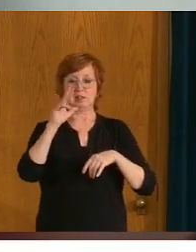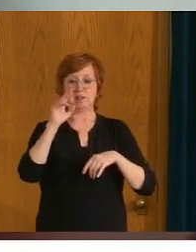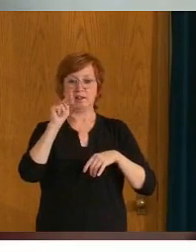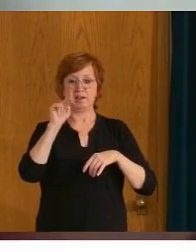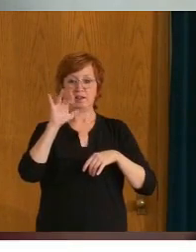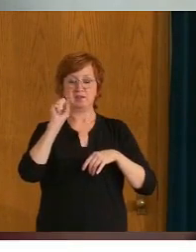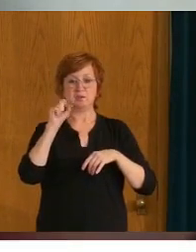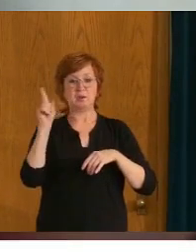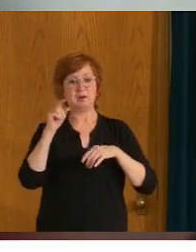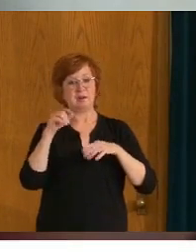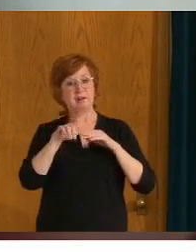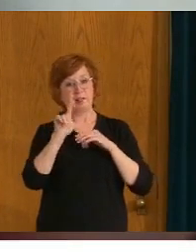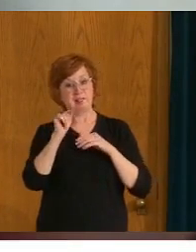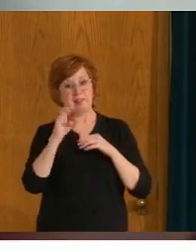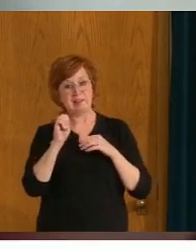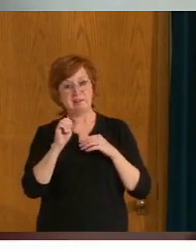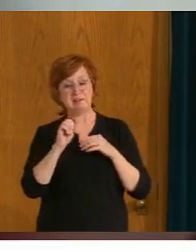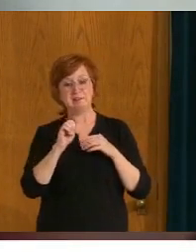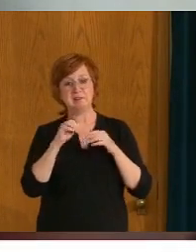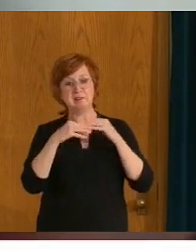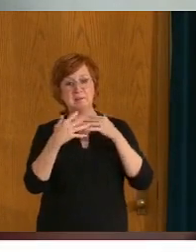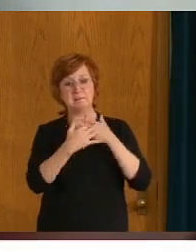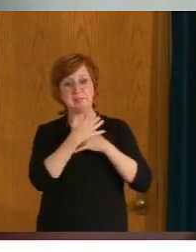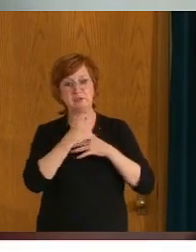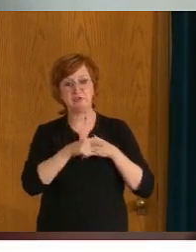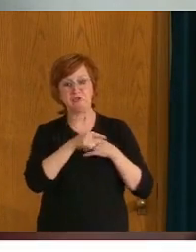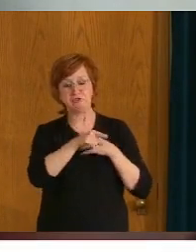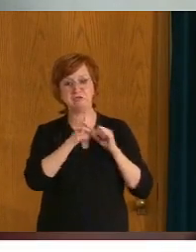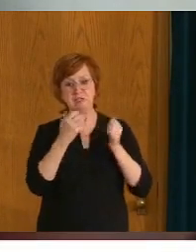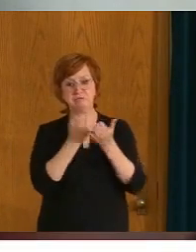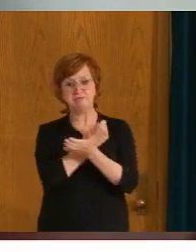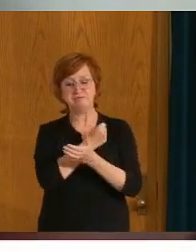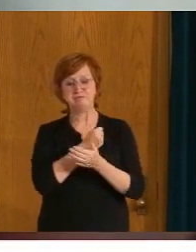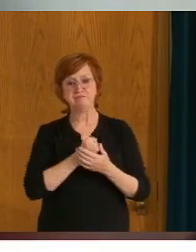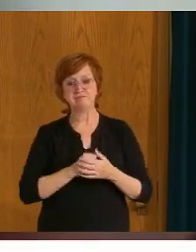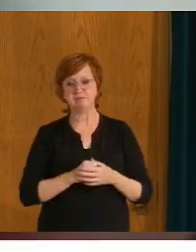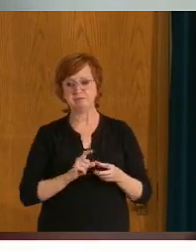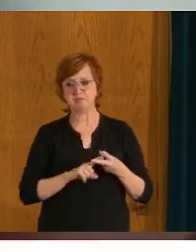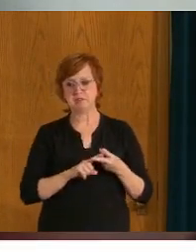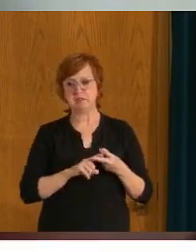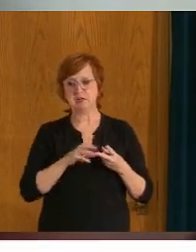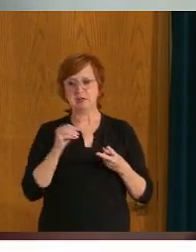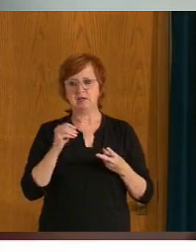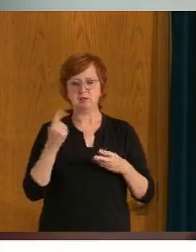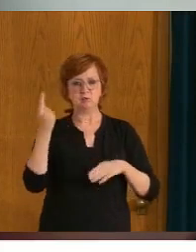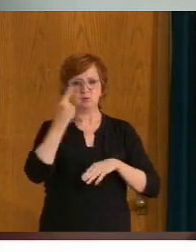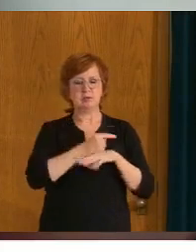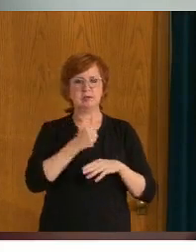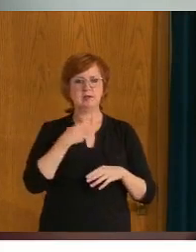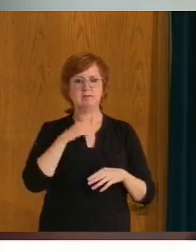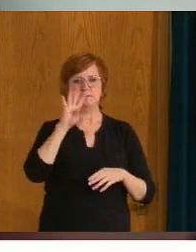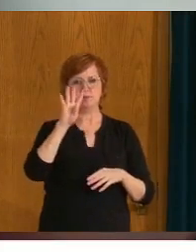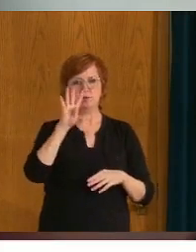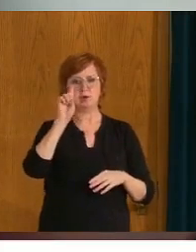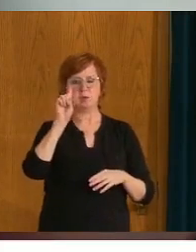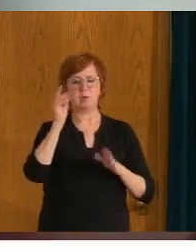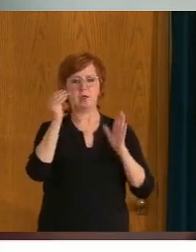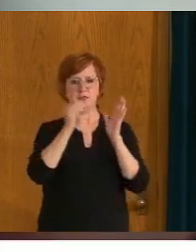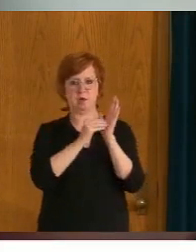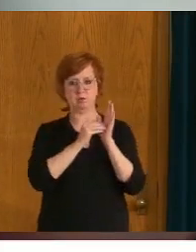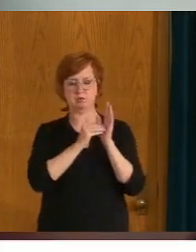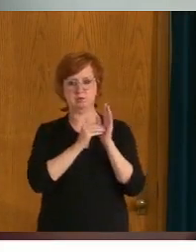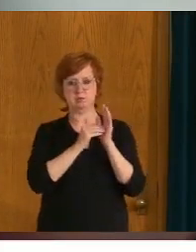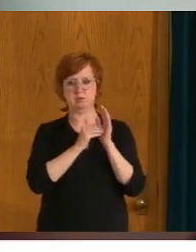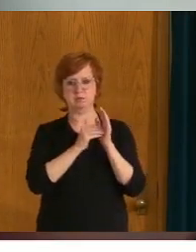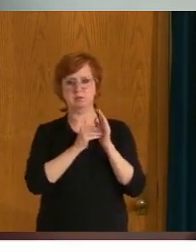lot of, I just looked at the list of clinics. As you know, we opened up over 41,000, uh, scheduled appointments today. I was looking through the list of how many